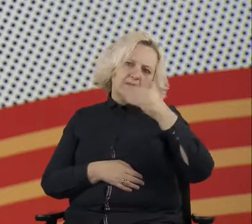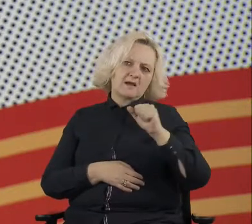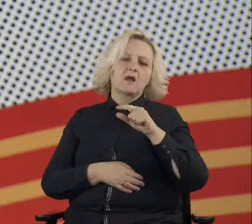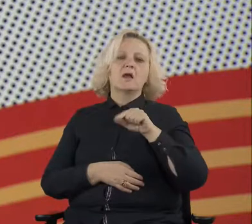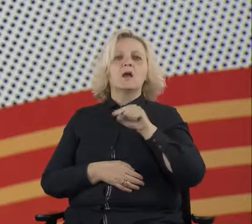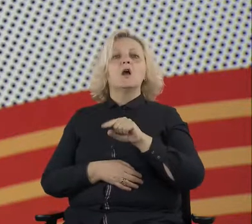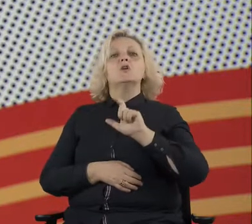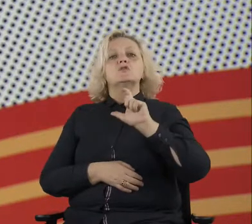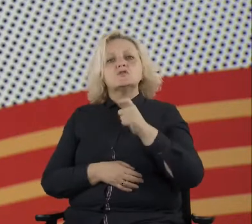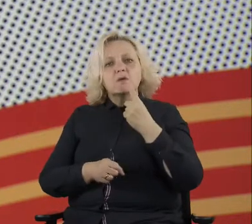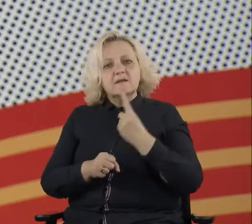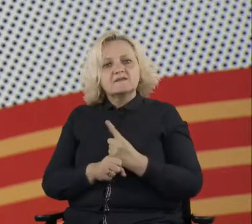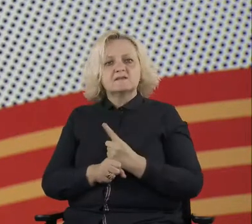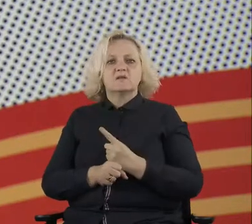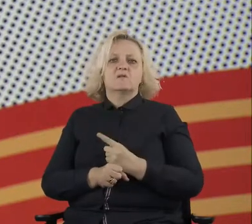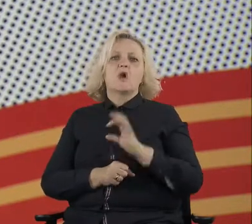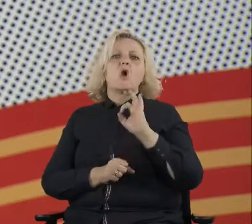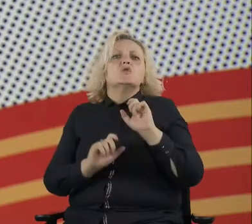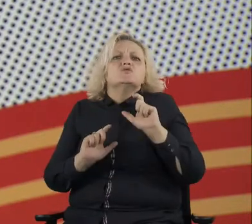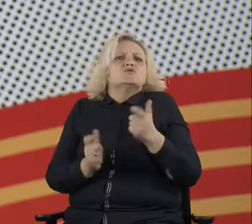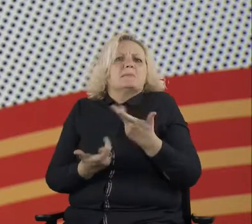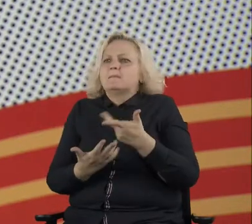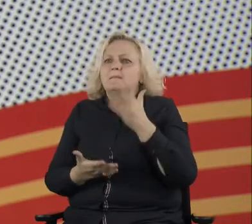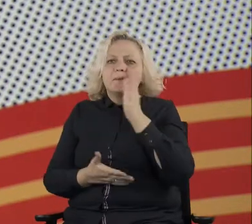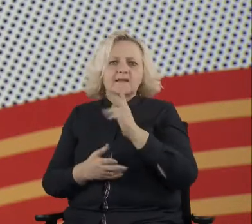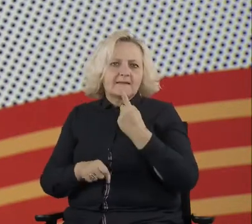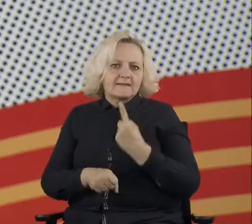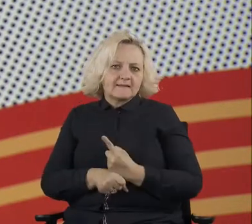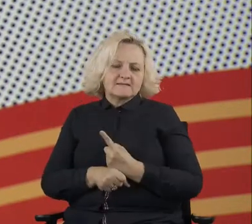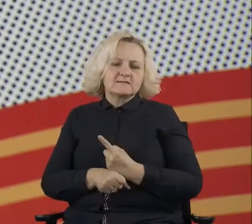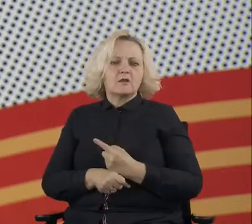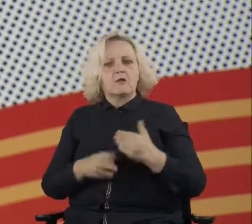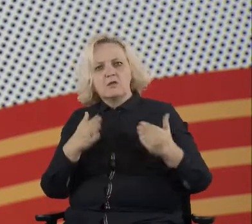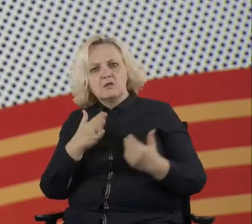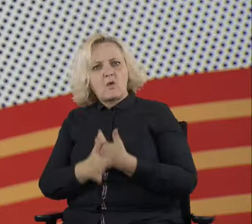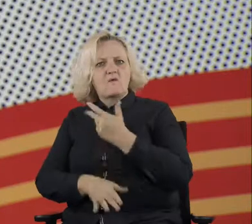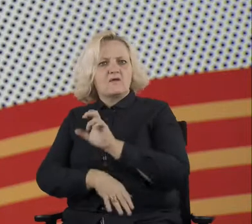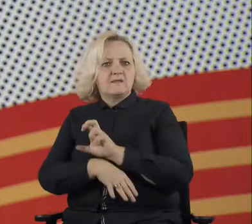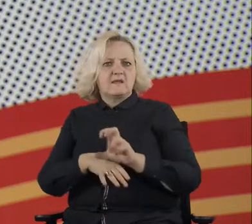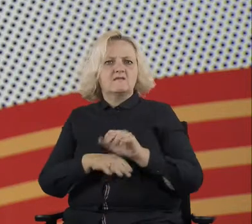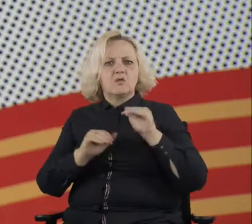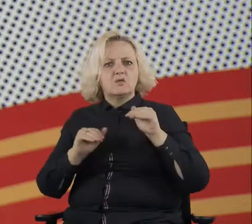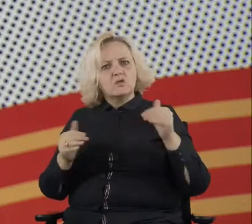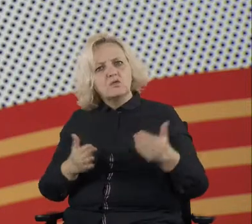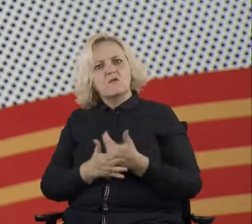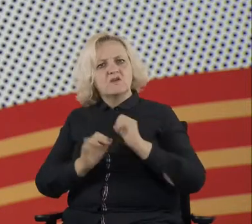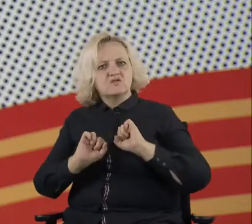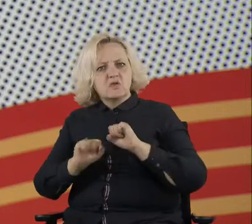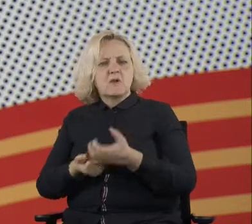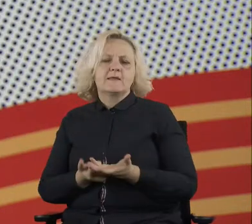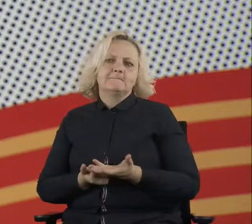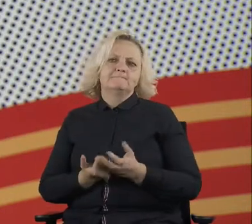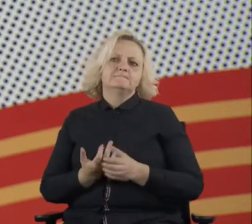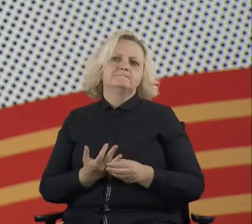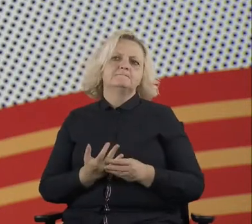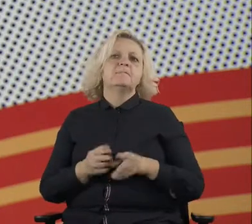where we use the same technology to decide like new features, detection of bugs, support forum, and also